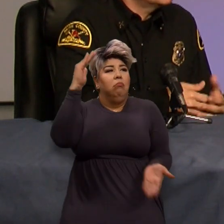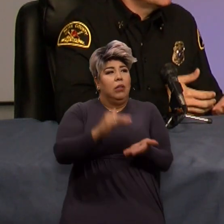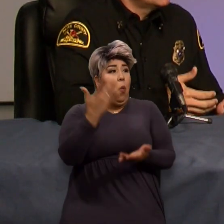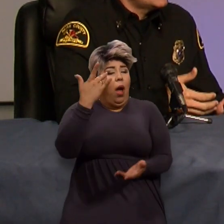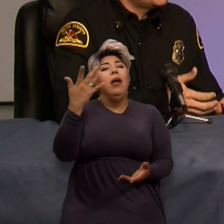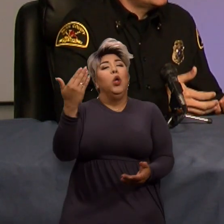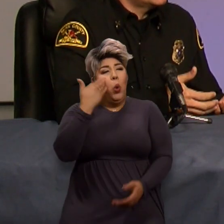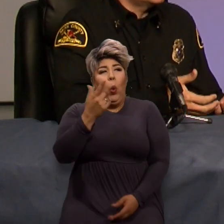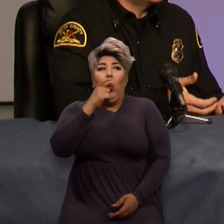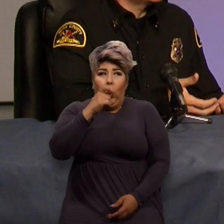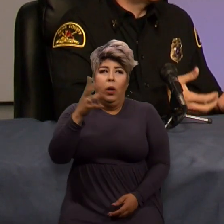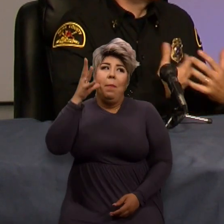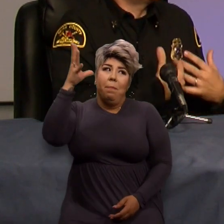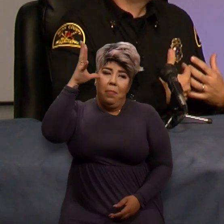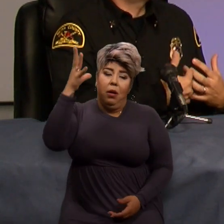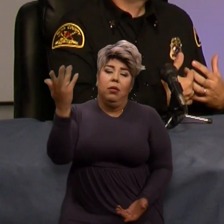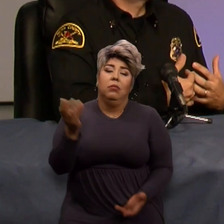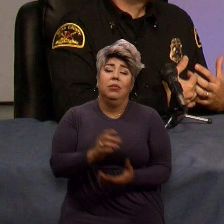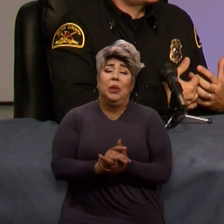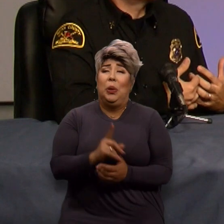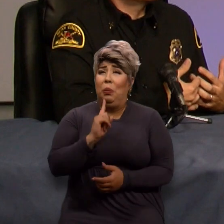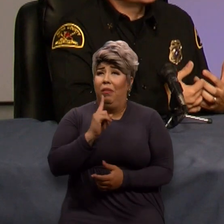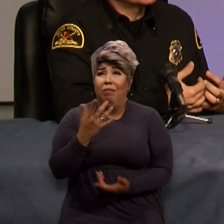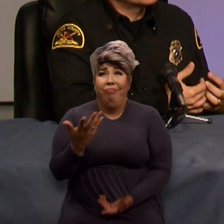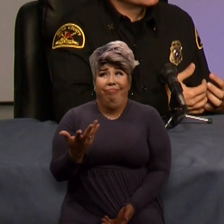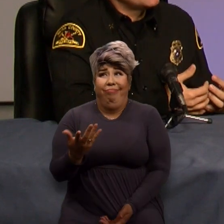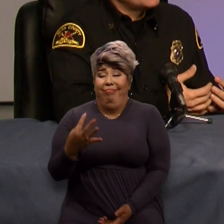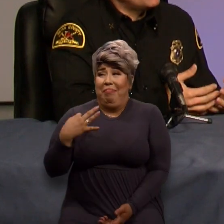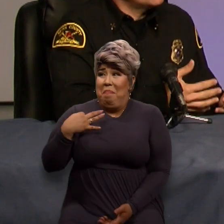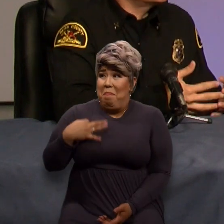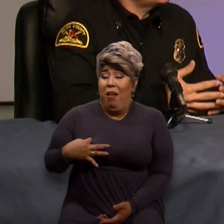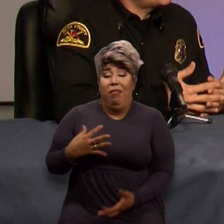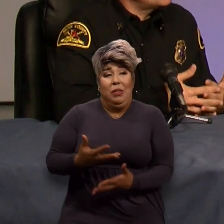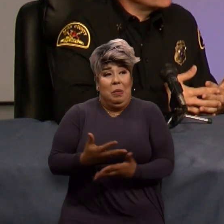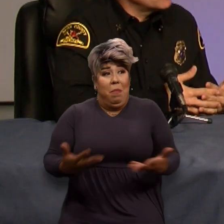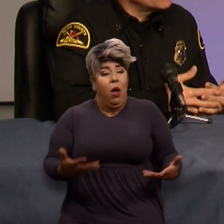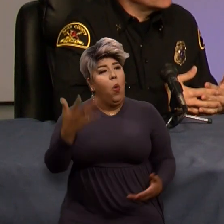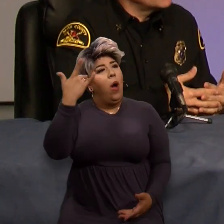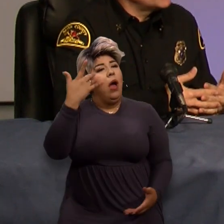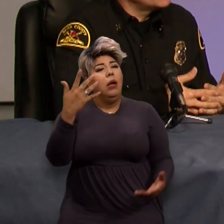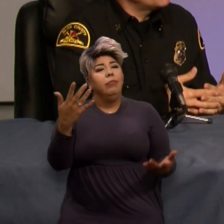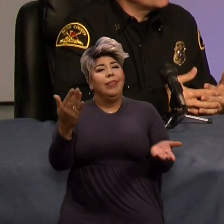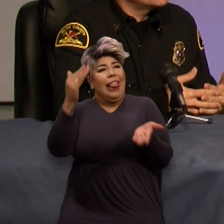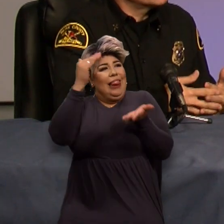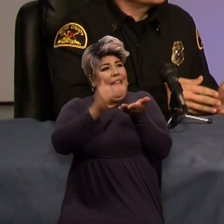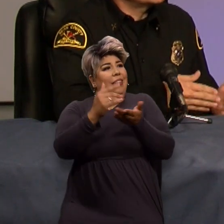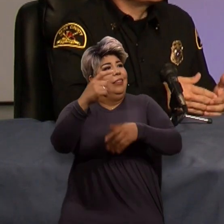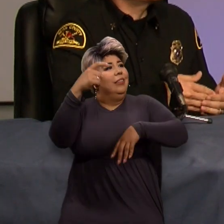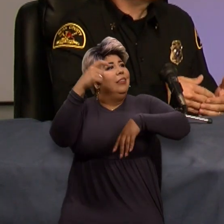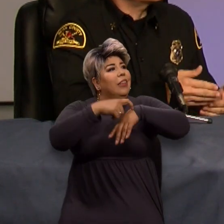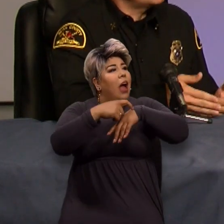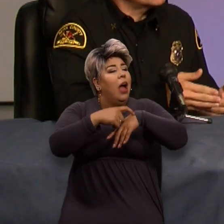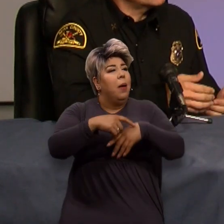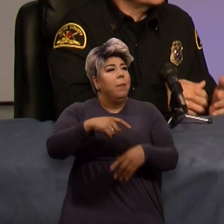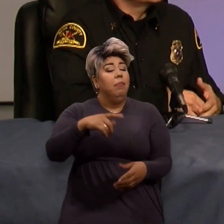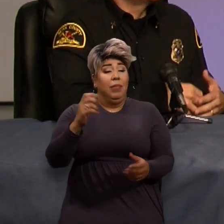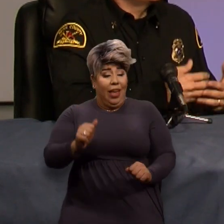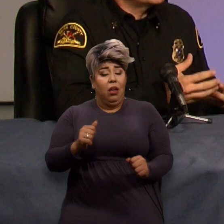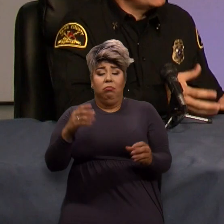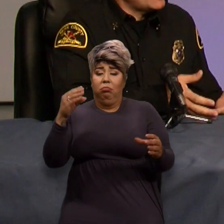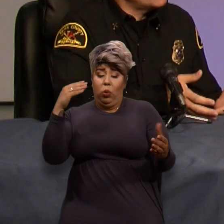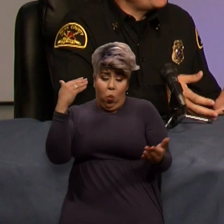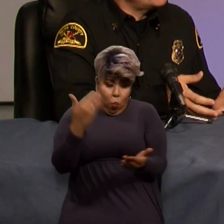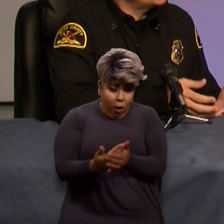that. And also, I mean, in reality, it benefits us a lot, too, because it frees up our resources in many different ways because we can get there quicker.